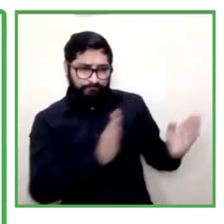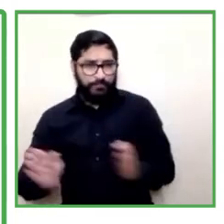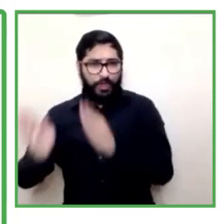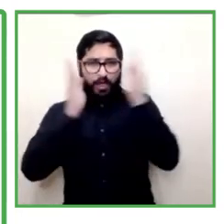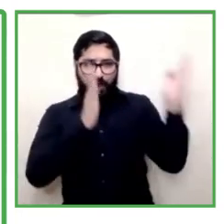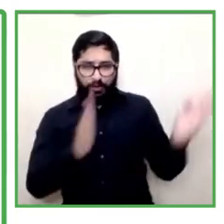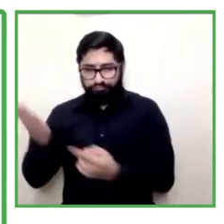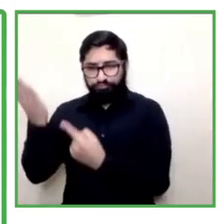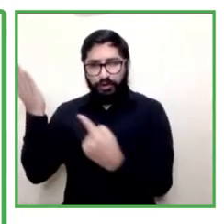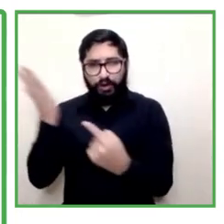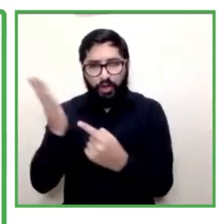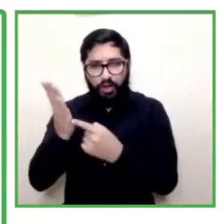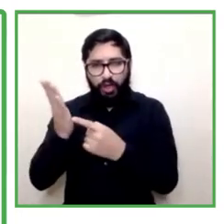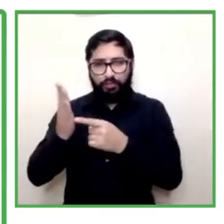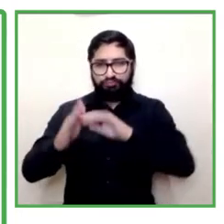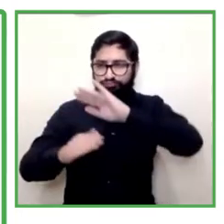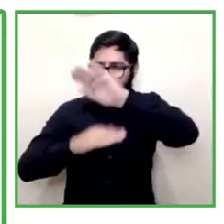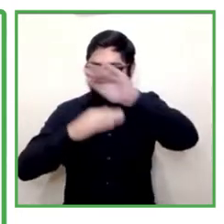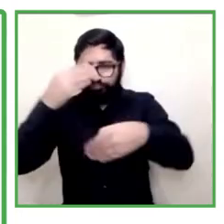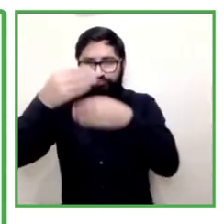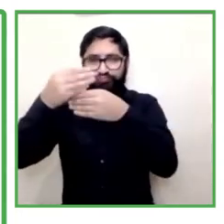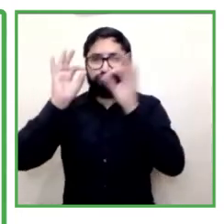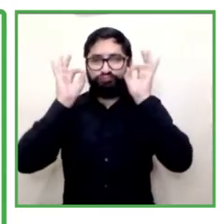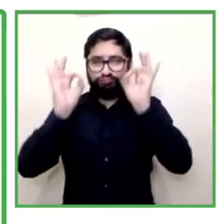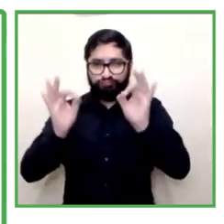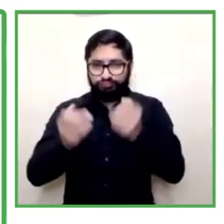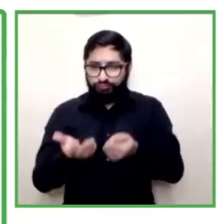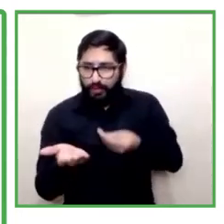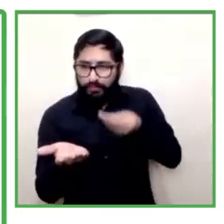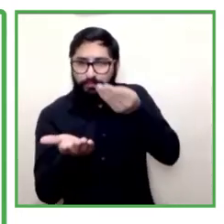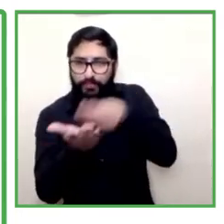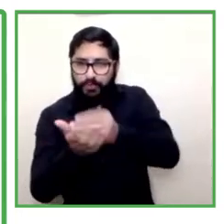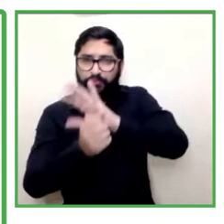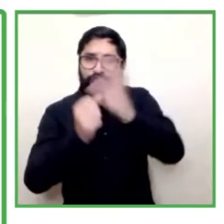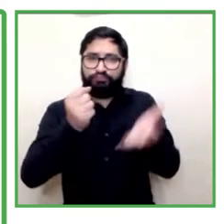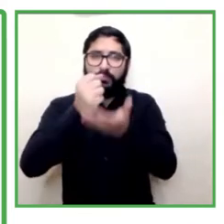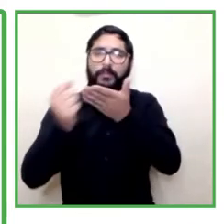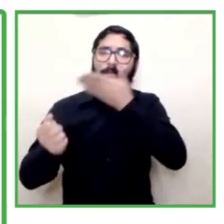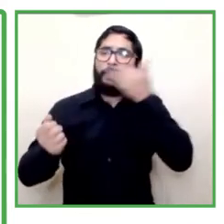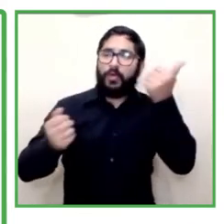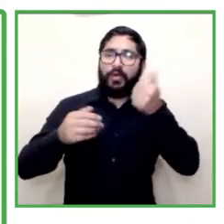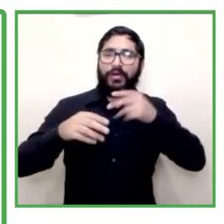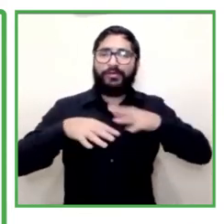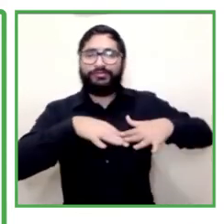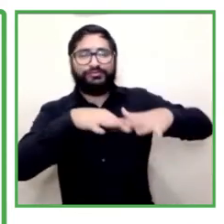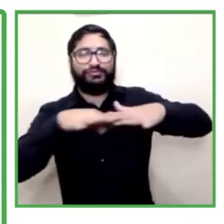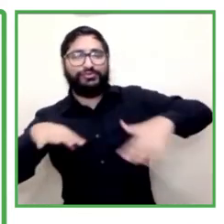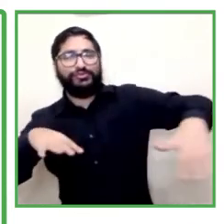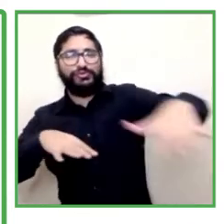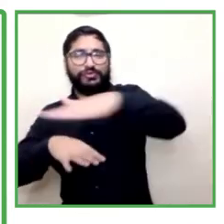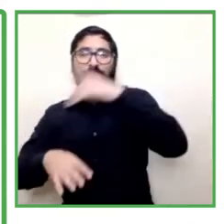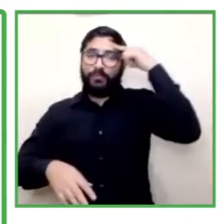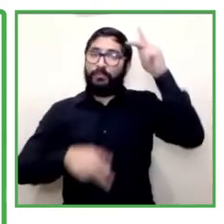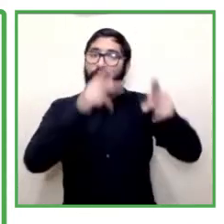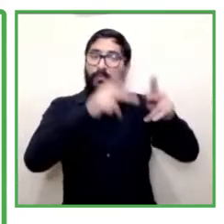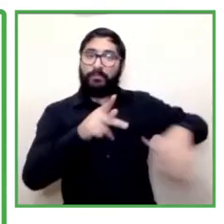complementary to contribute to the social level of the workers in different regions we